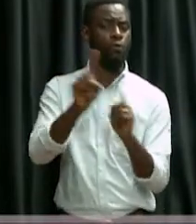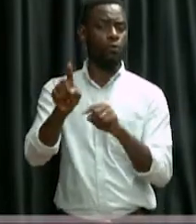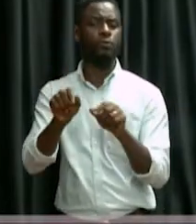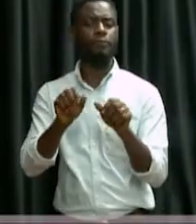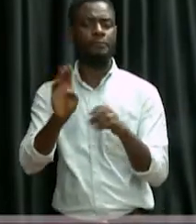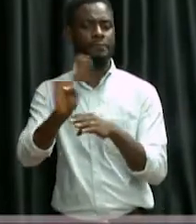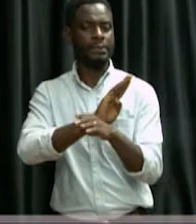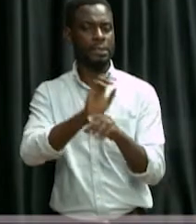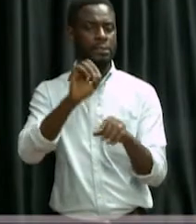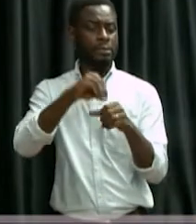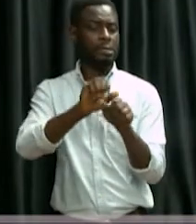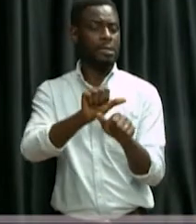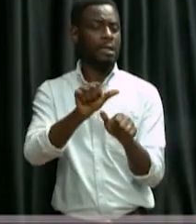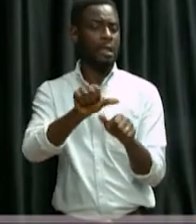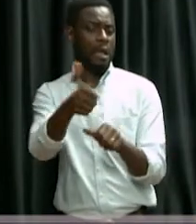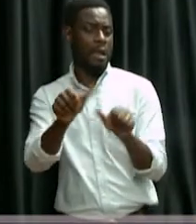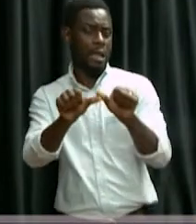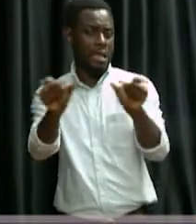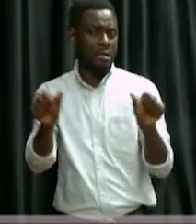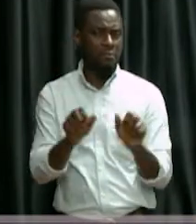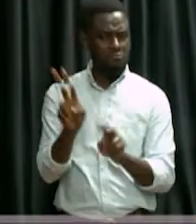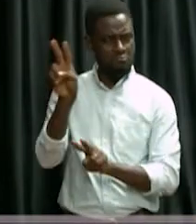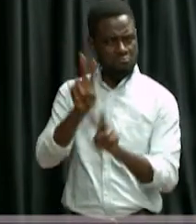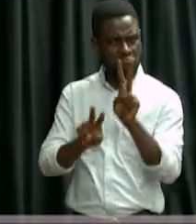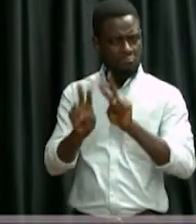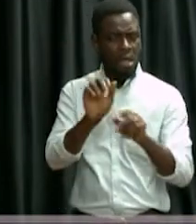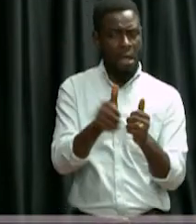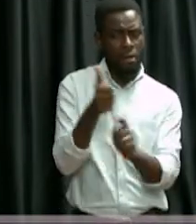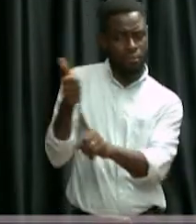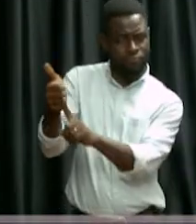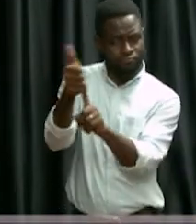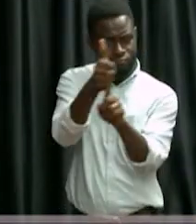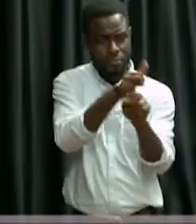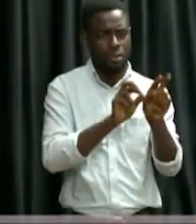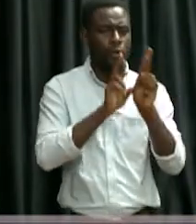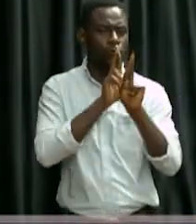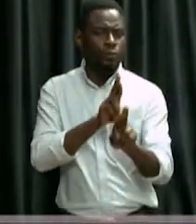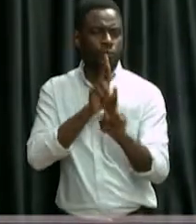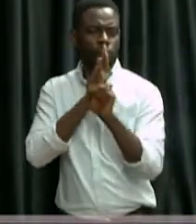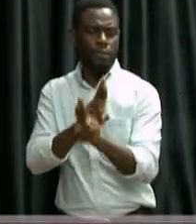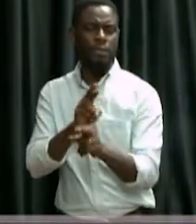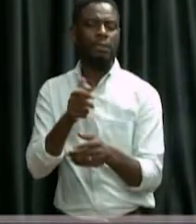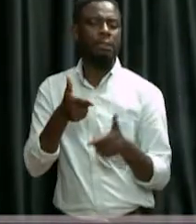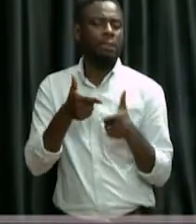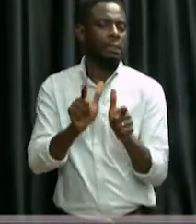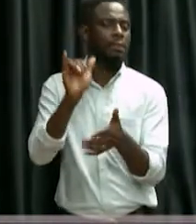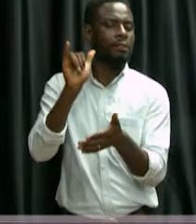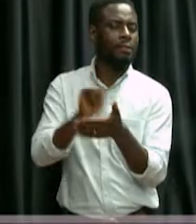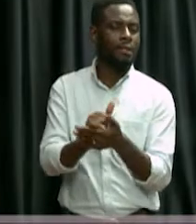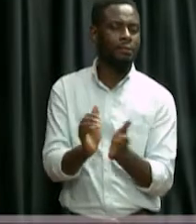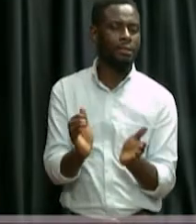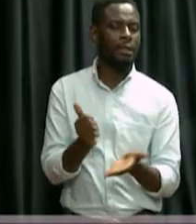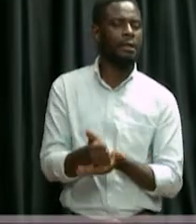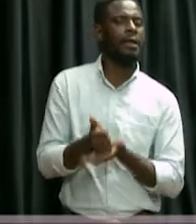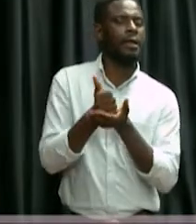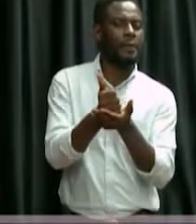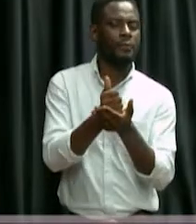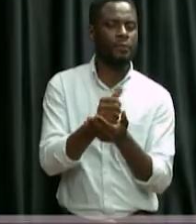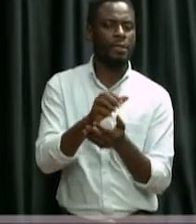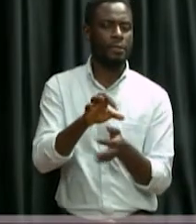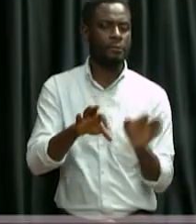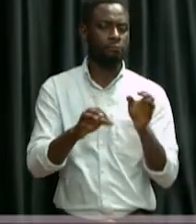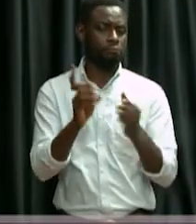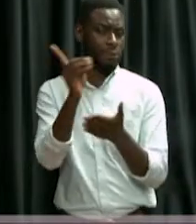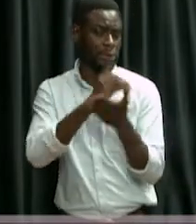other spaces and look at how they are responding and let that be a guide in designing your own solutions. You will find this a